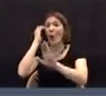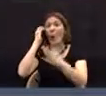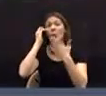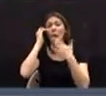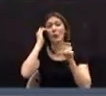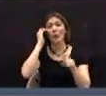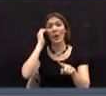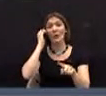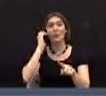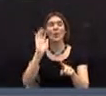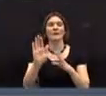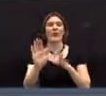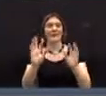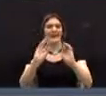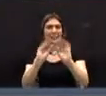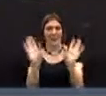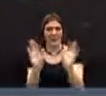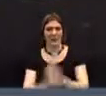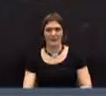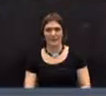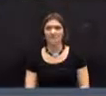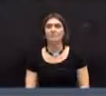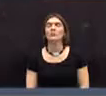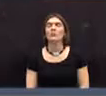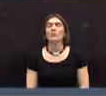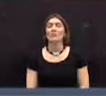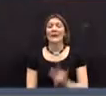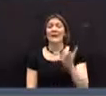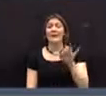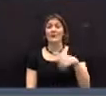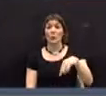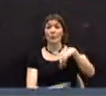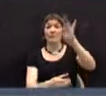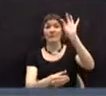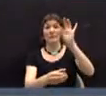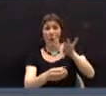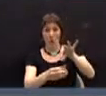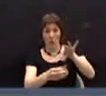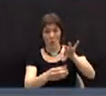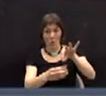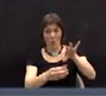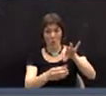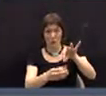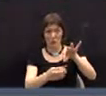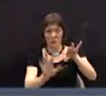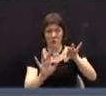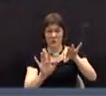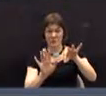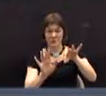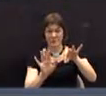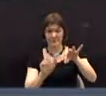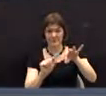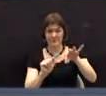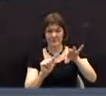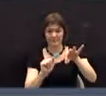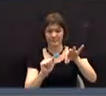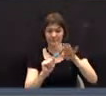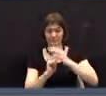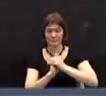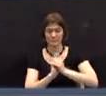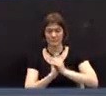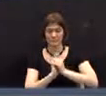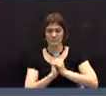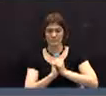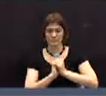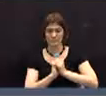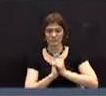good question so that everybody understands what the vote is. If you... The question